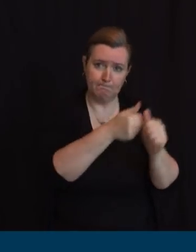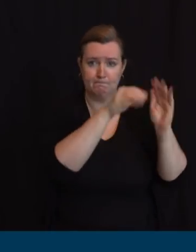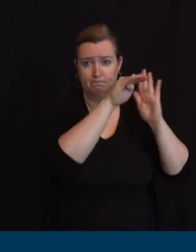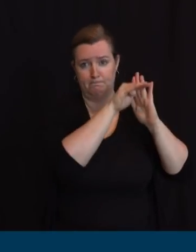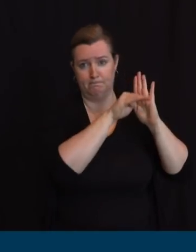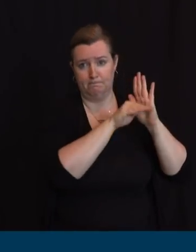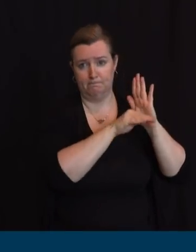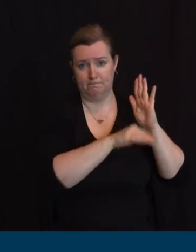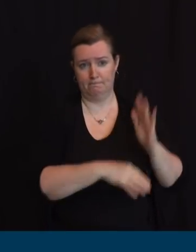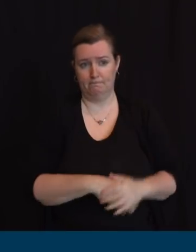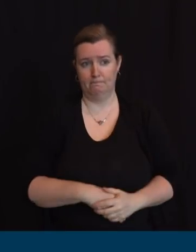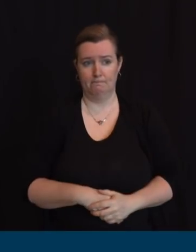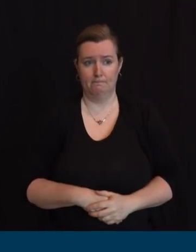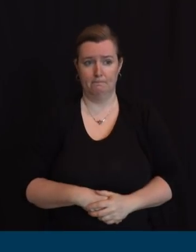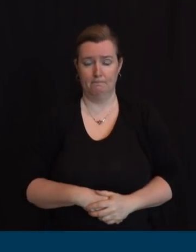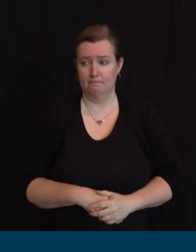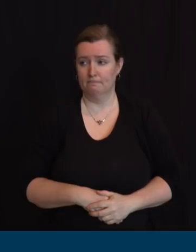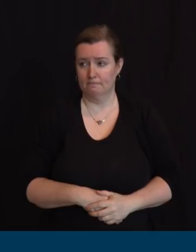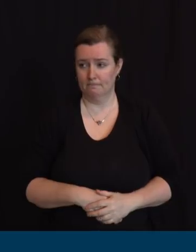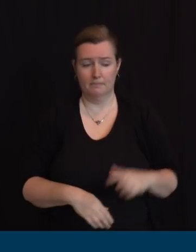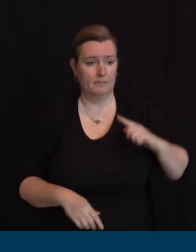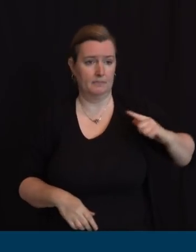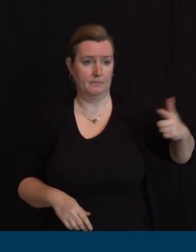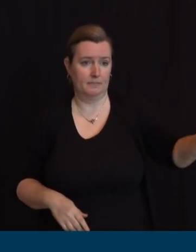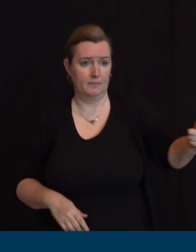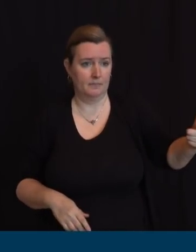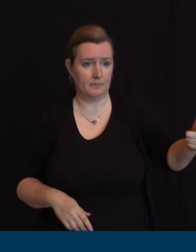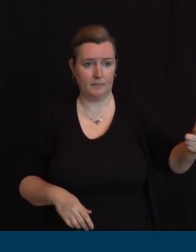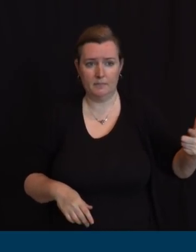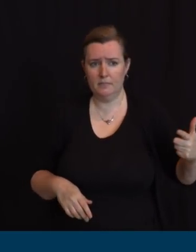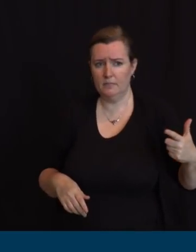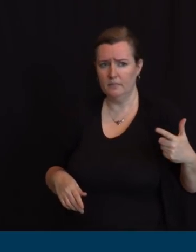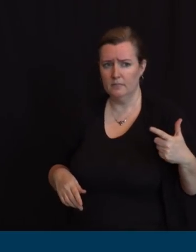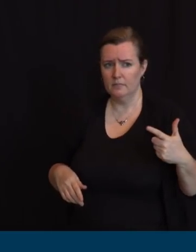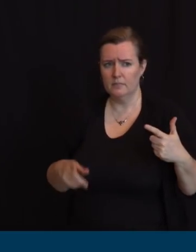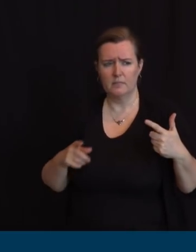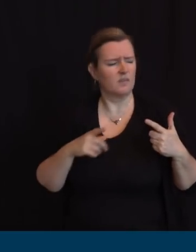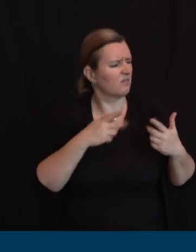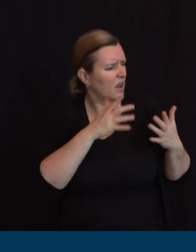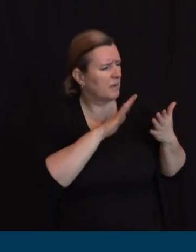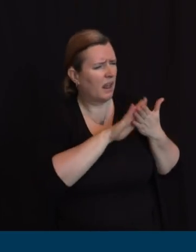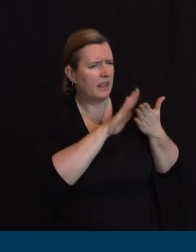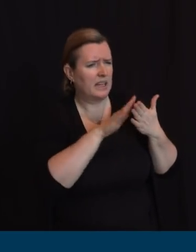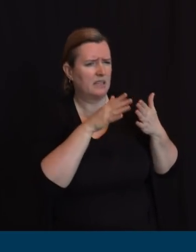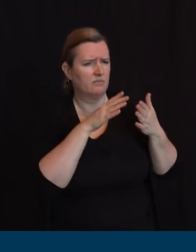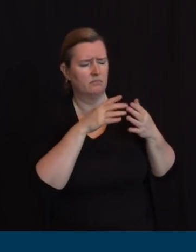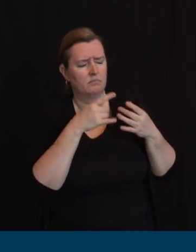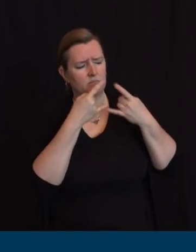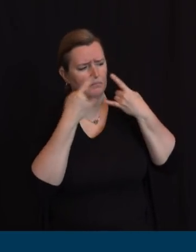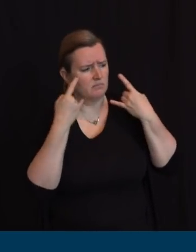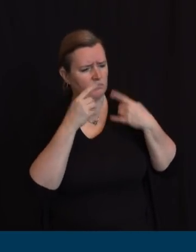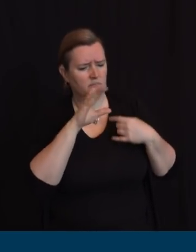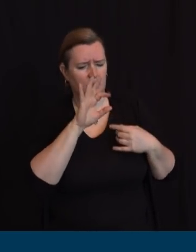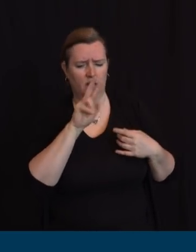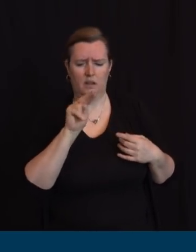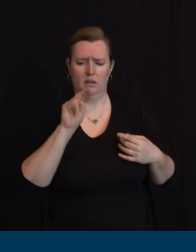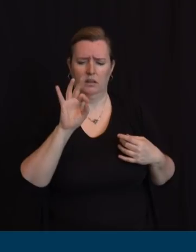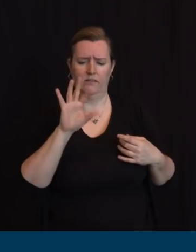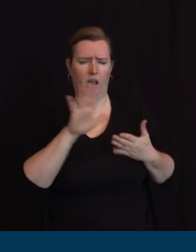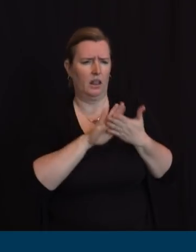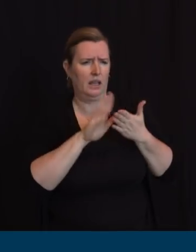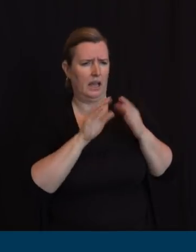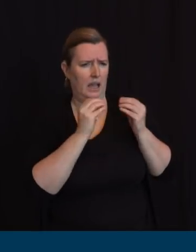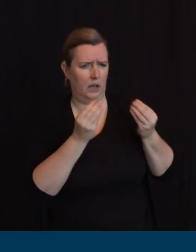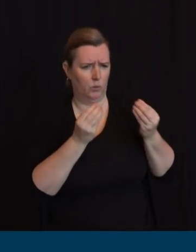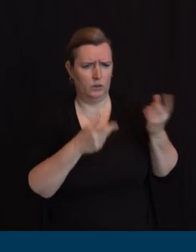hydrogen peroxide where the the mass get collected they get put into a chamber and run through that decontamination cycle and then